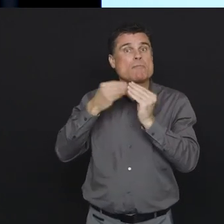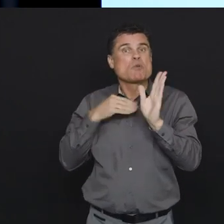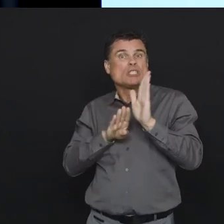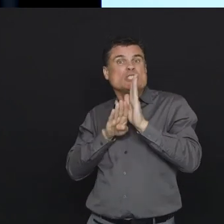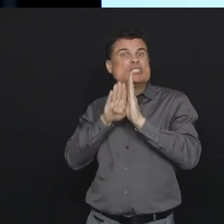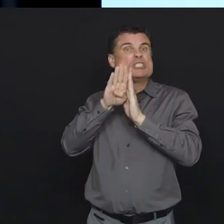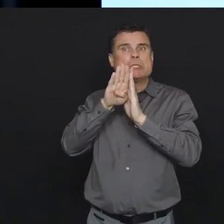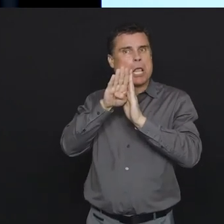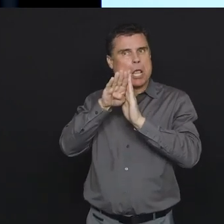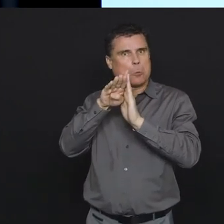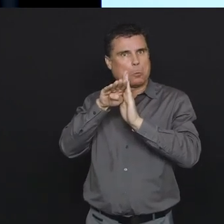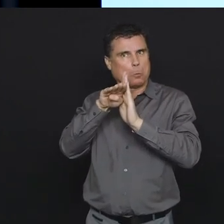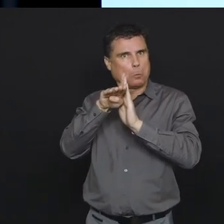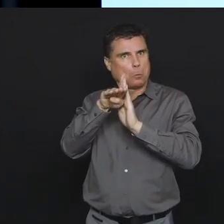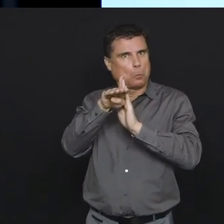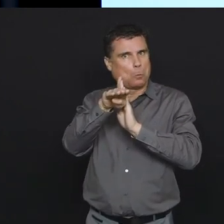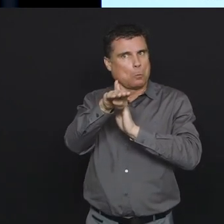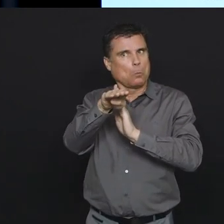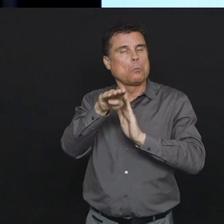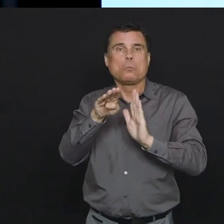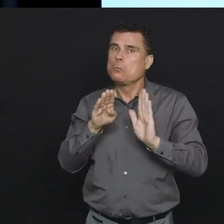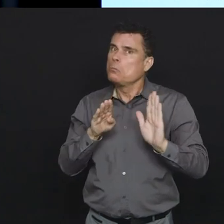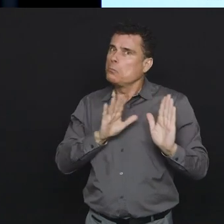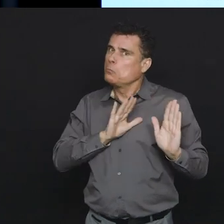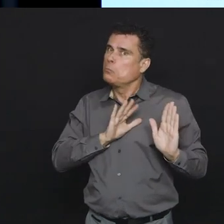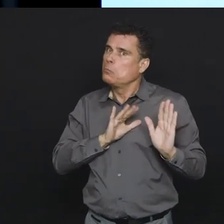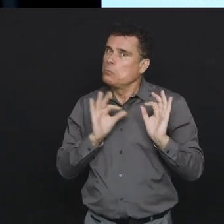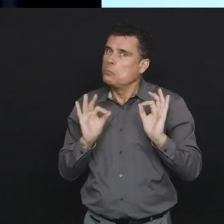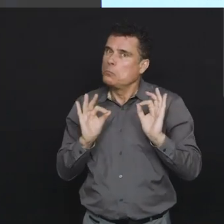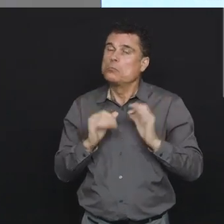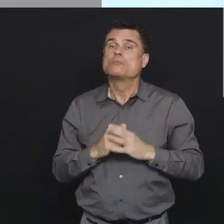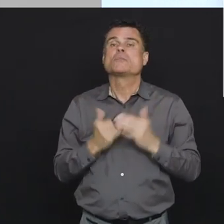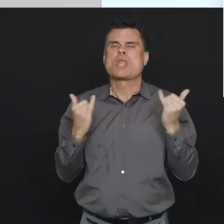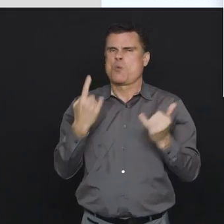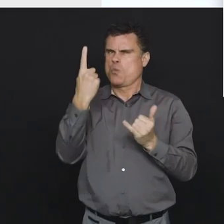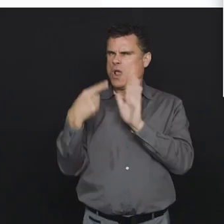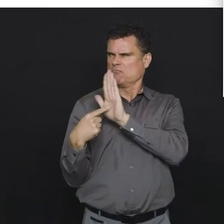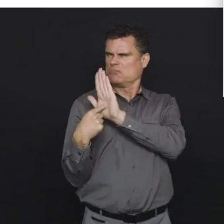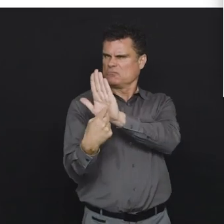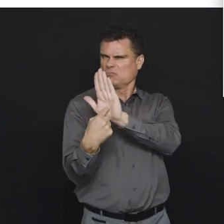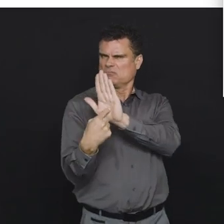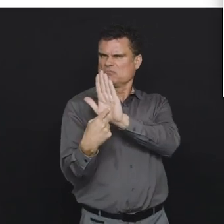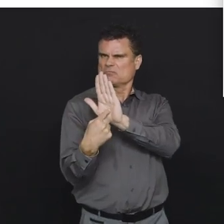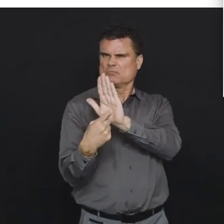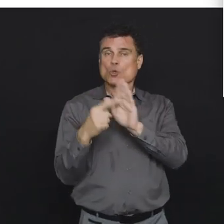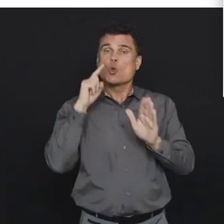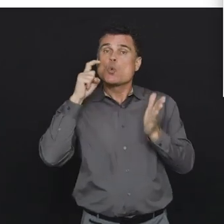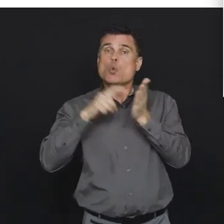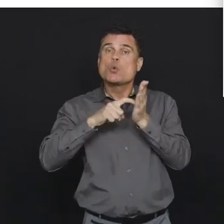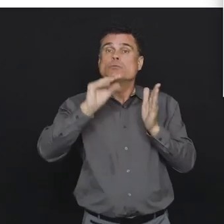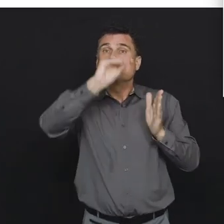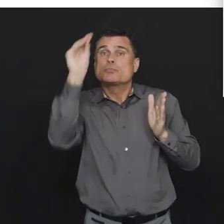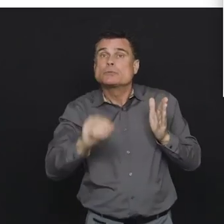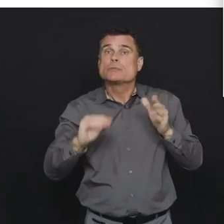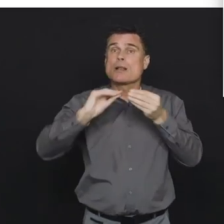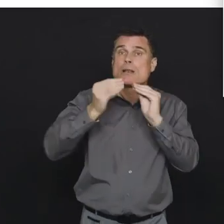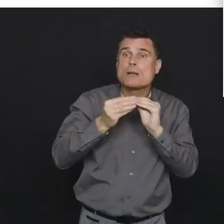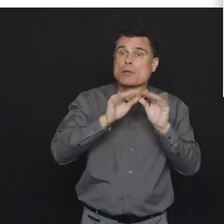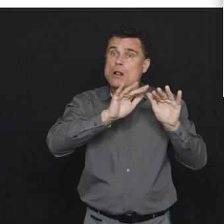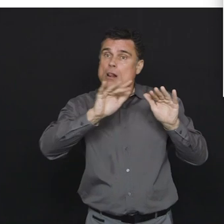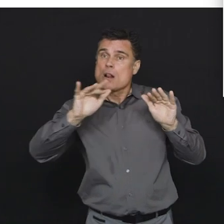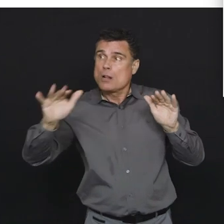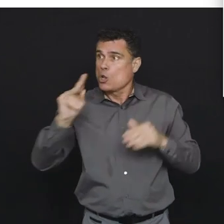couple weeks but I'll show you, I'll walk you through that. So this shows what we call a case rate